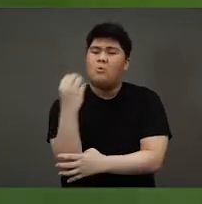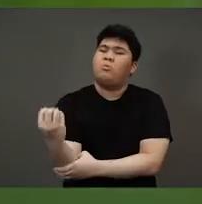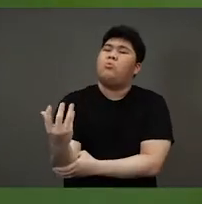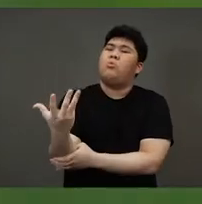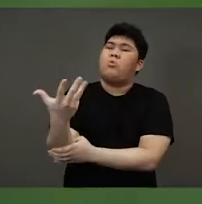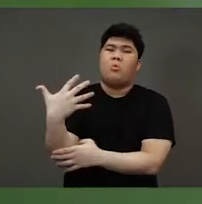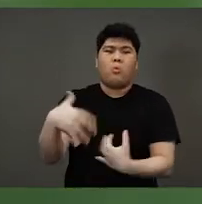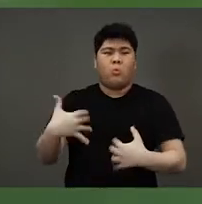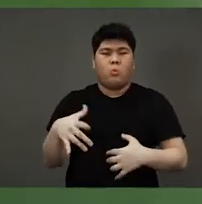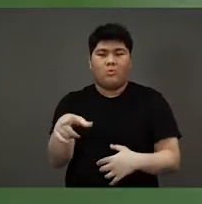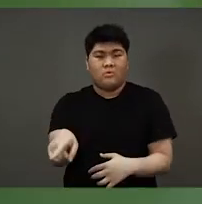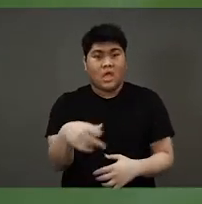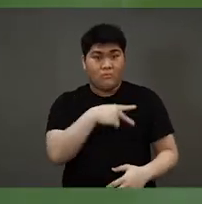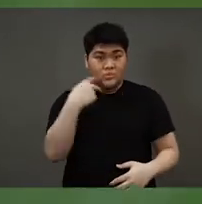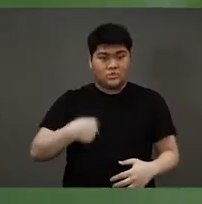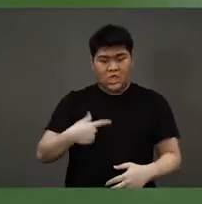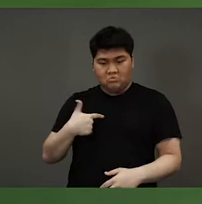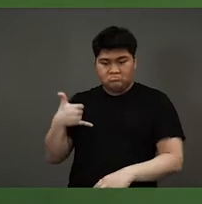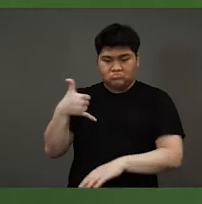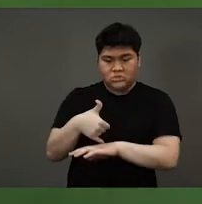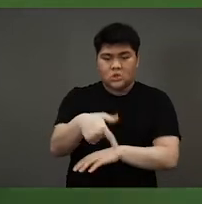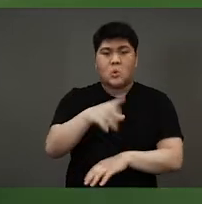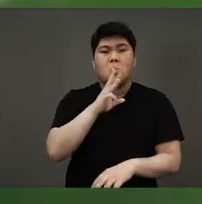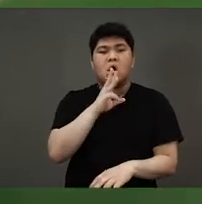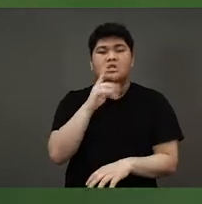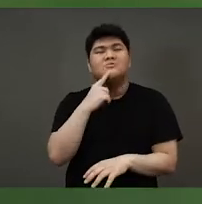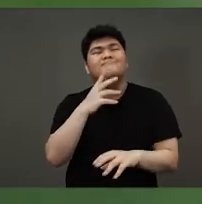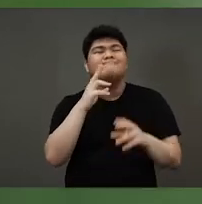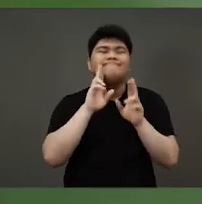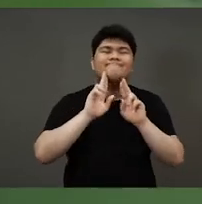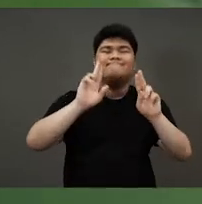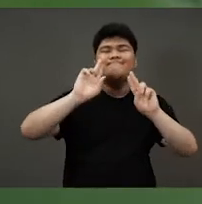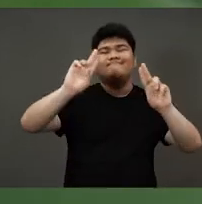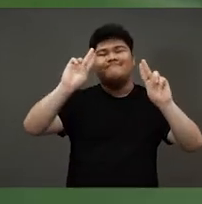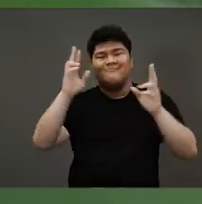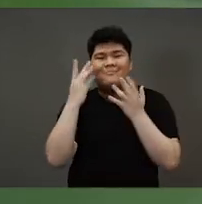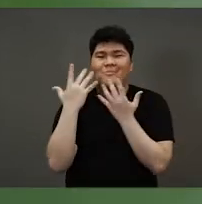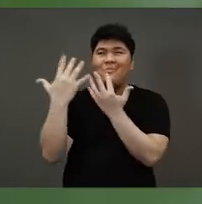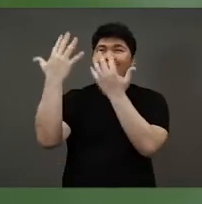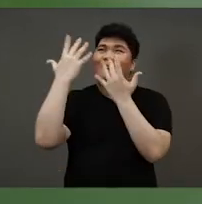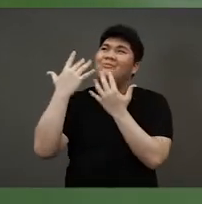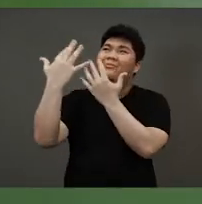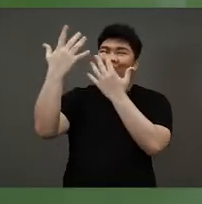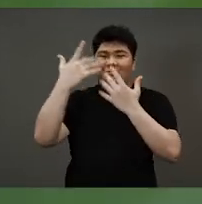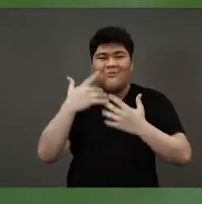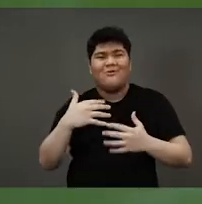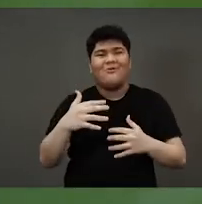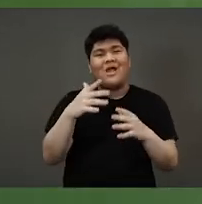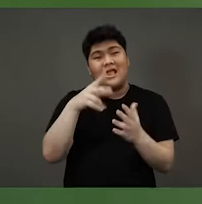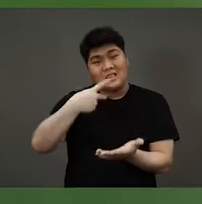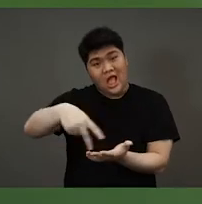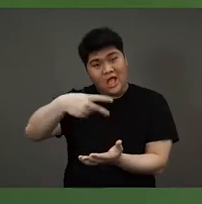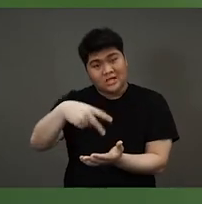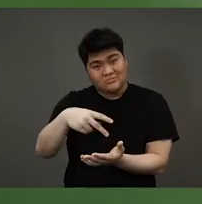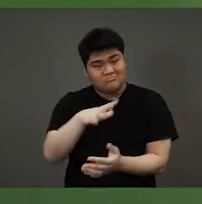The princess would stand in the water in the pond and she would sing and she would dance. And as